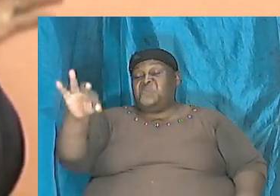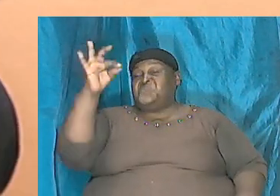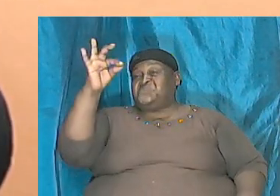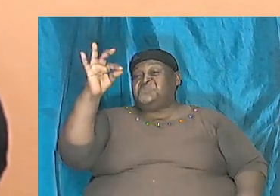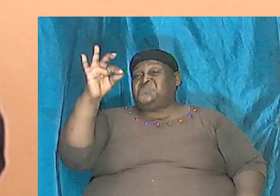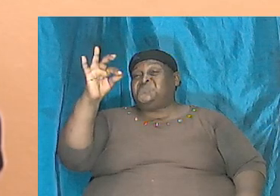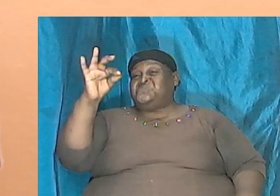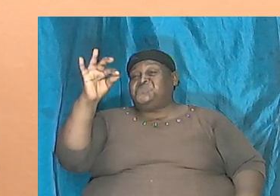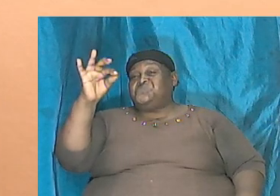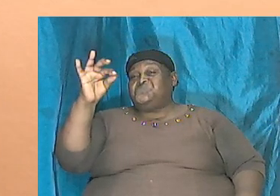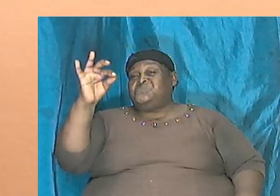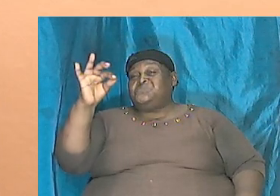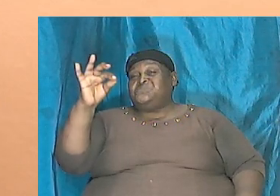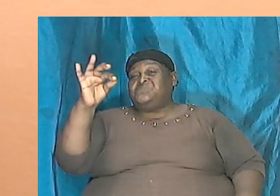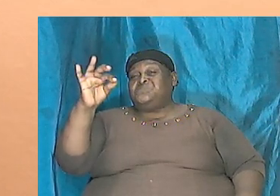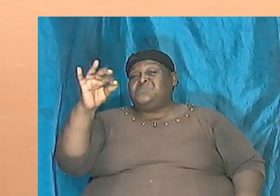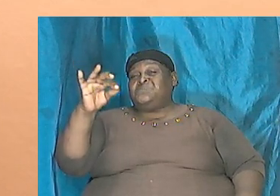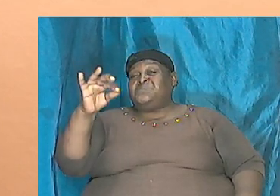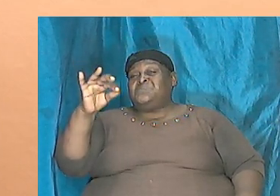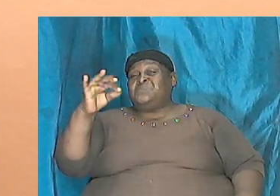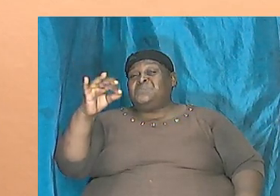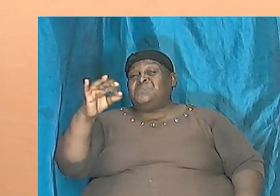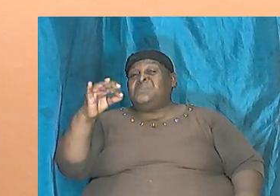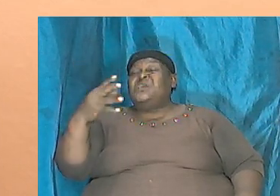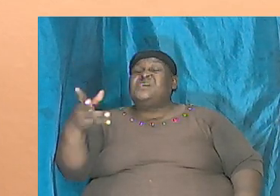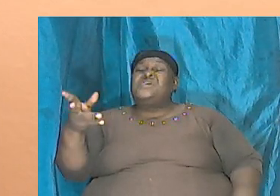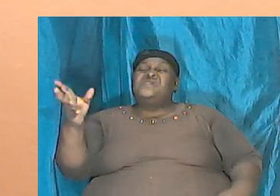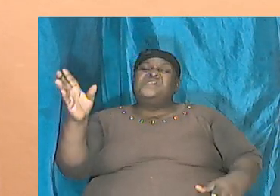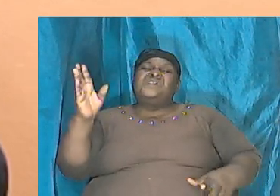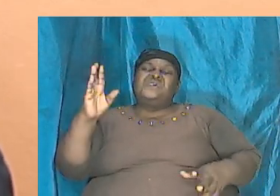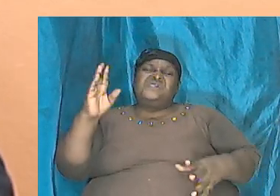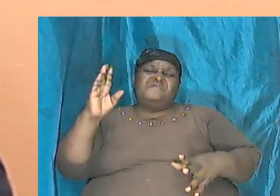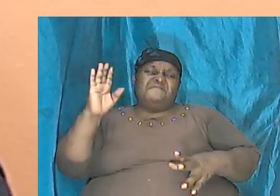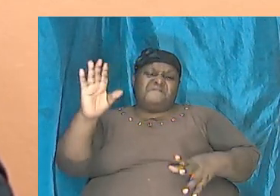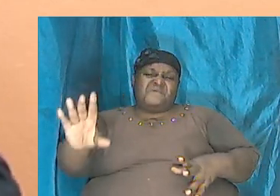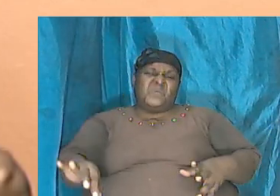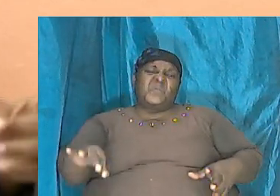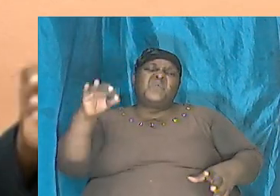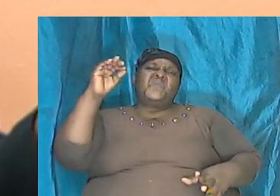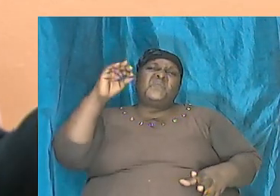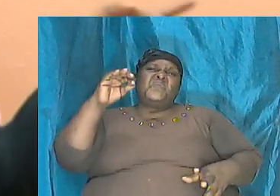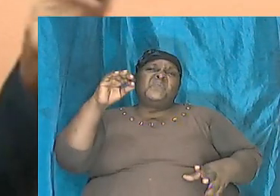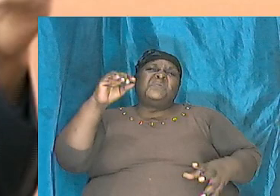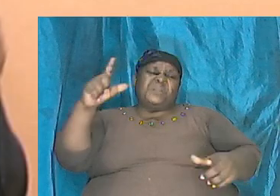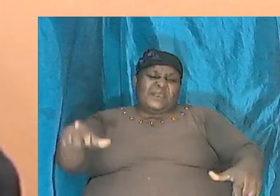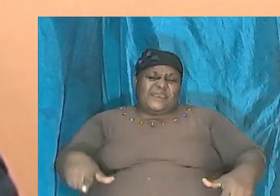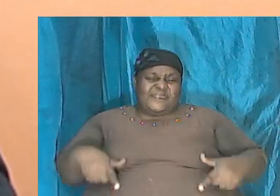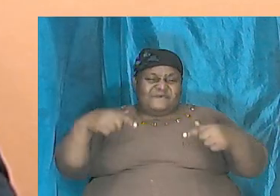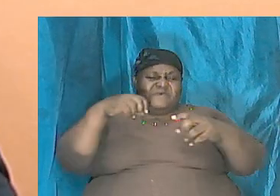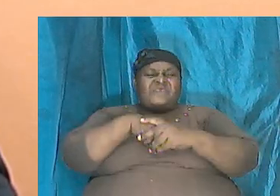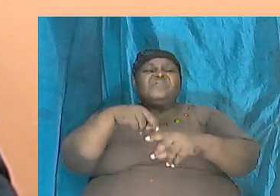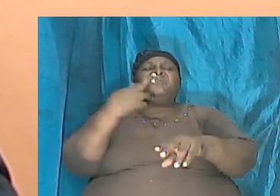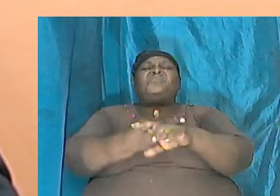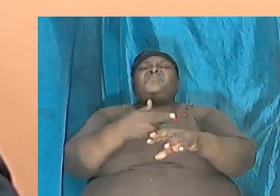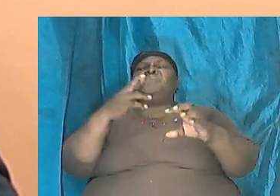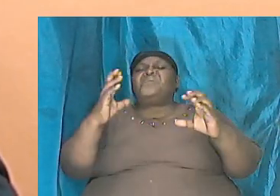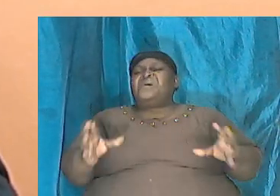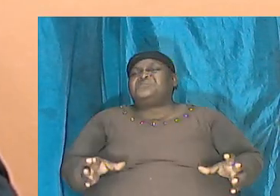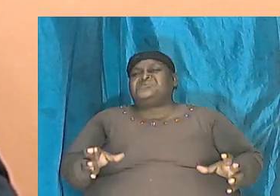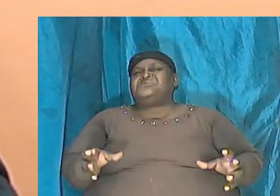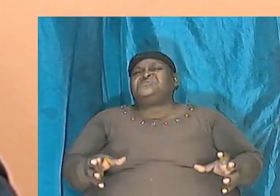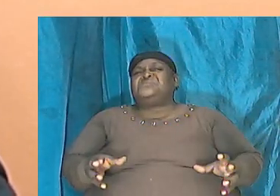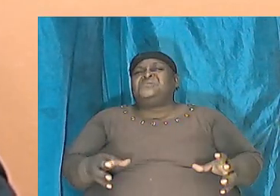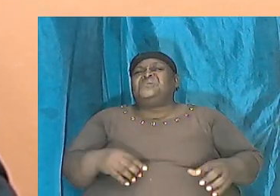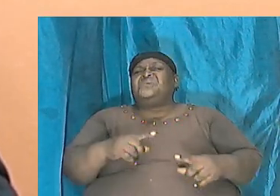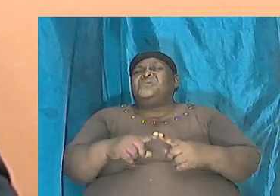fossils that they have found embedded in the rocks all around, when they do